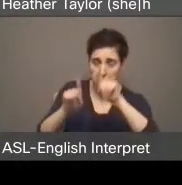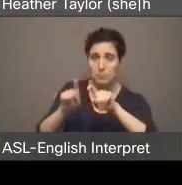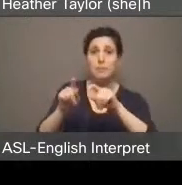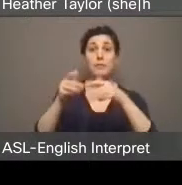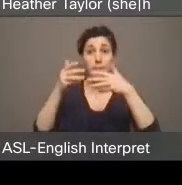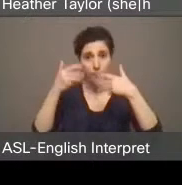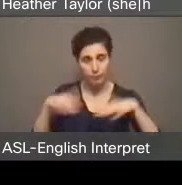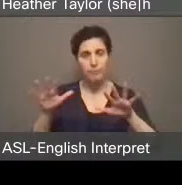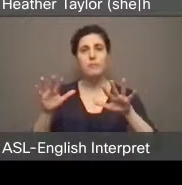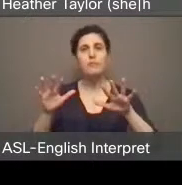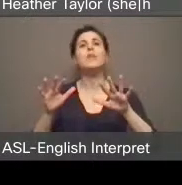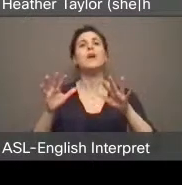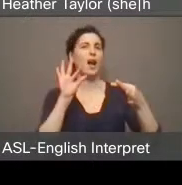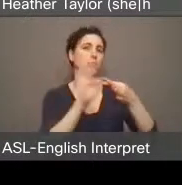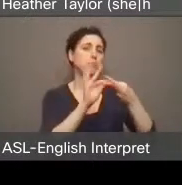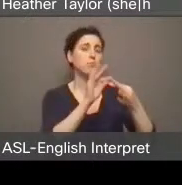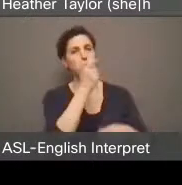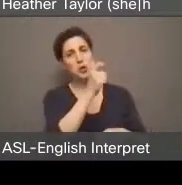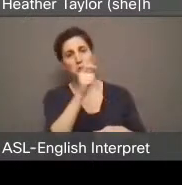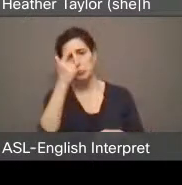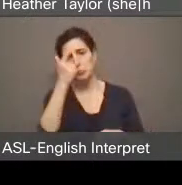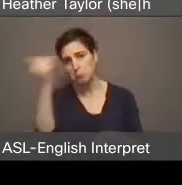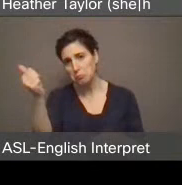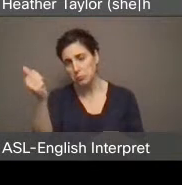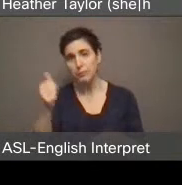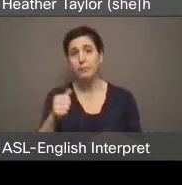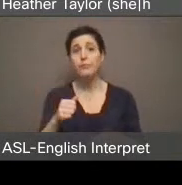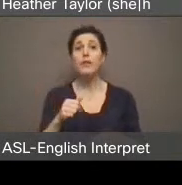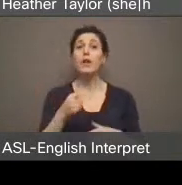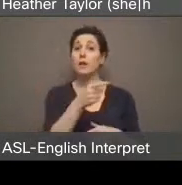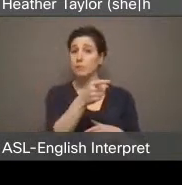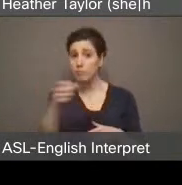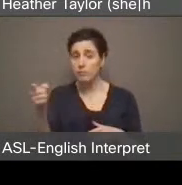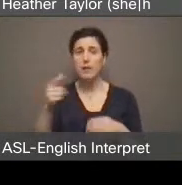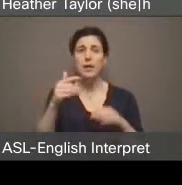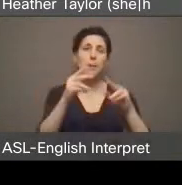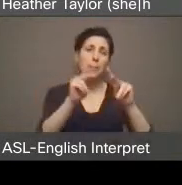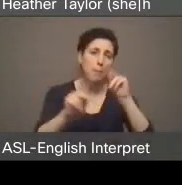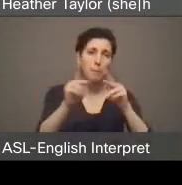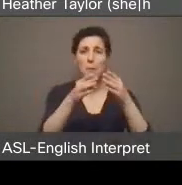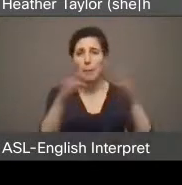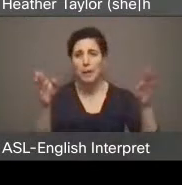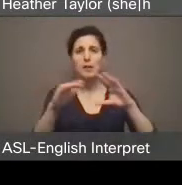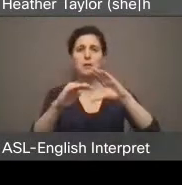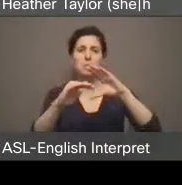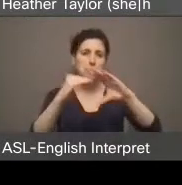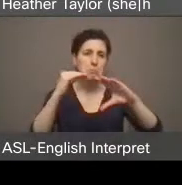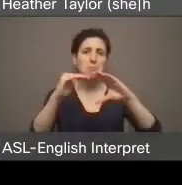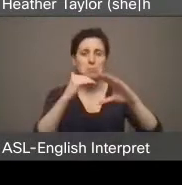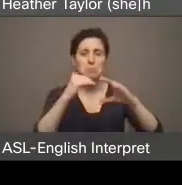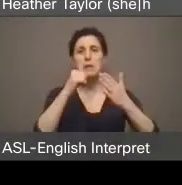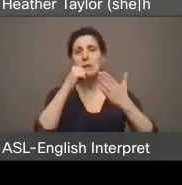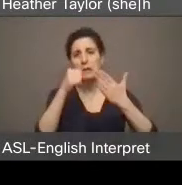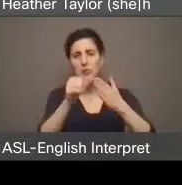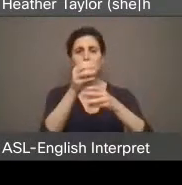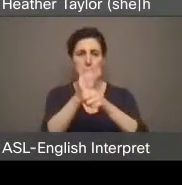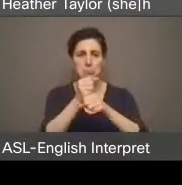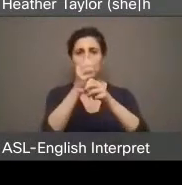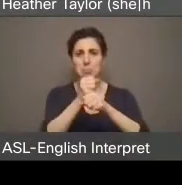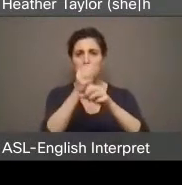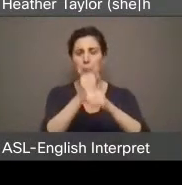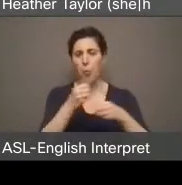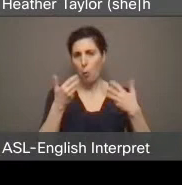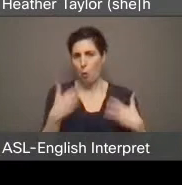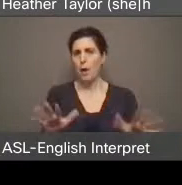The Clerk has also received emails and communications from the public about the 2022 budgets. Those communications are available to members